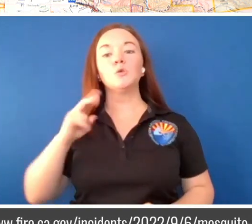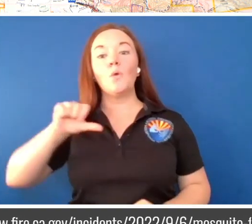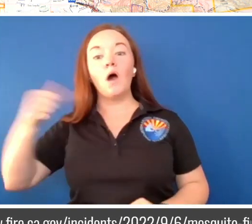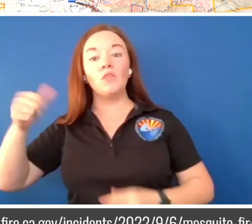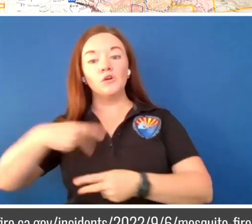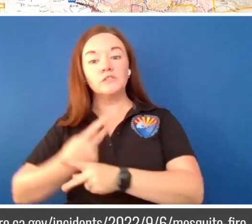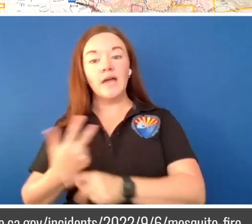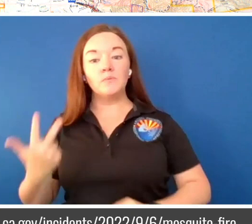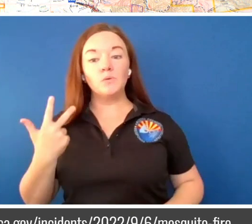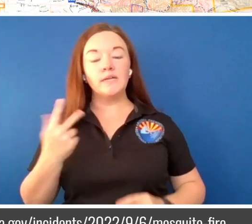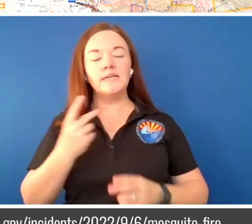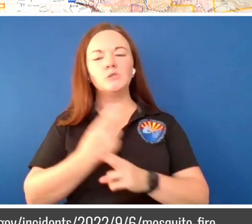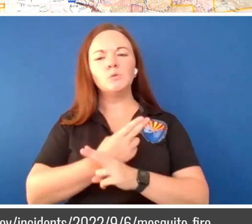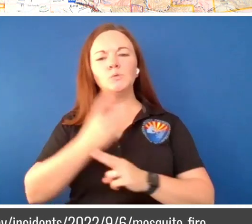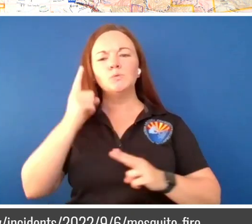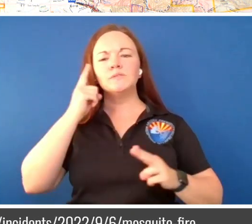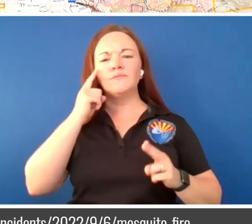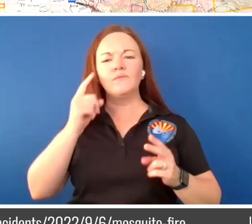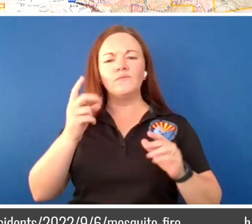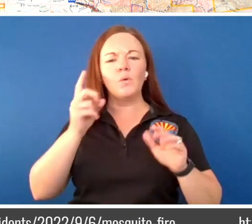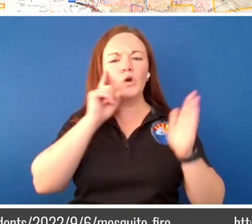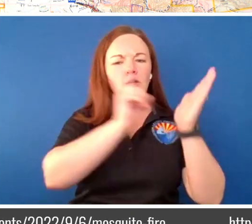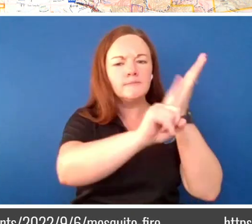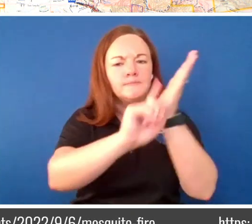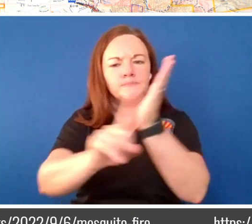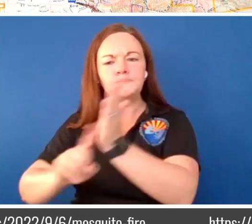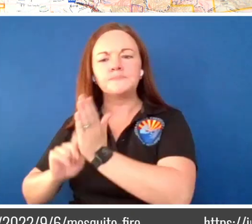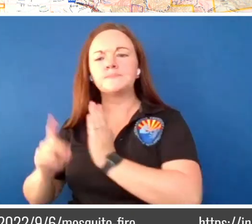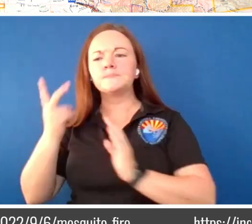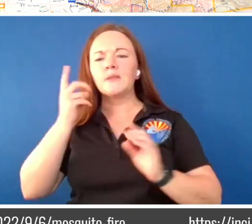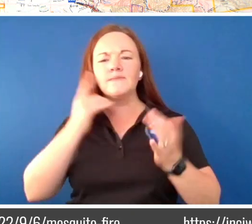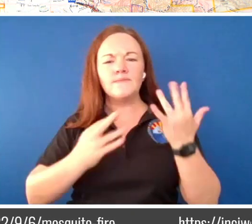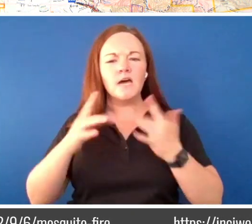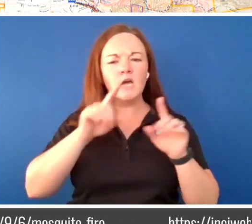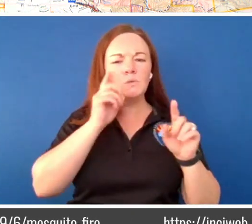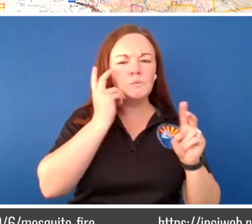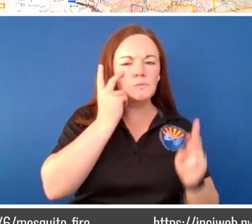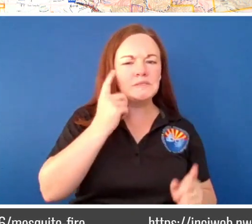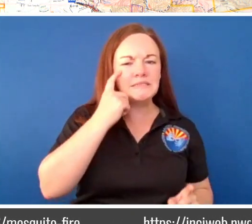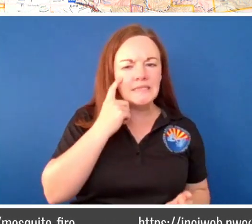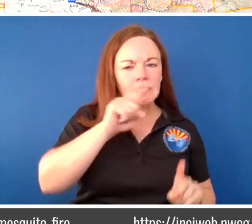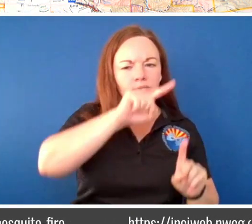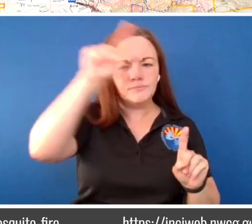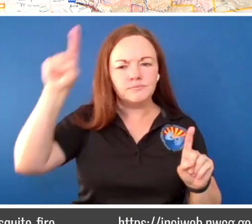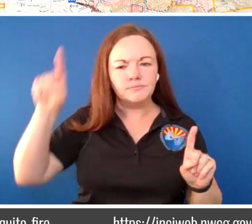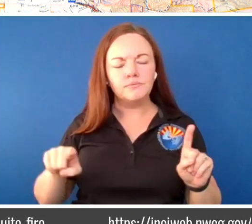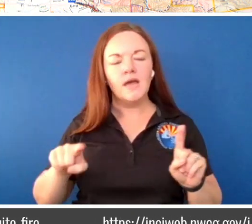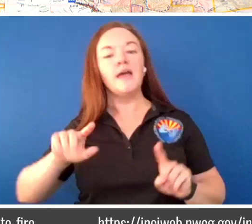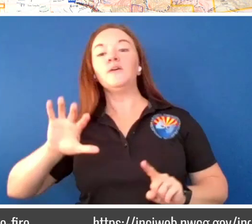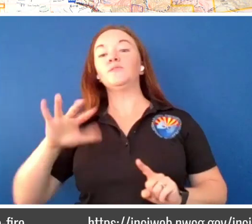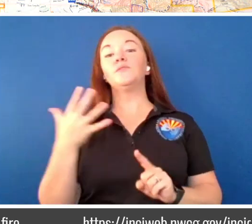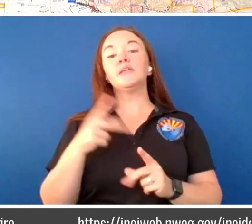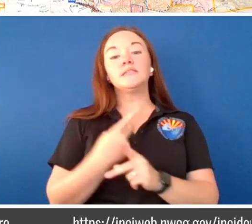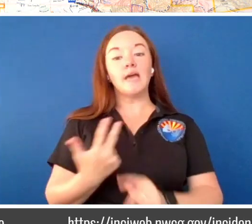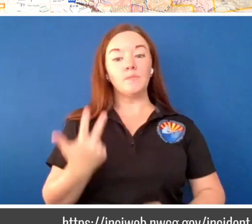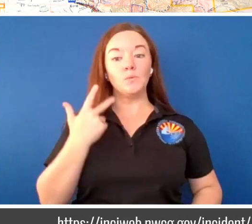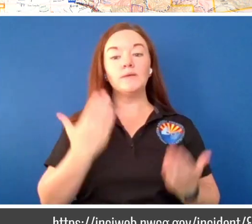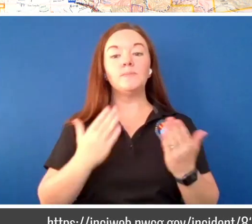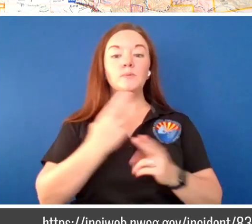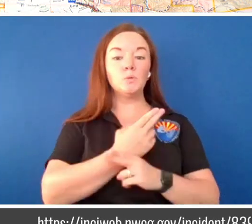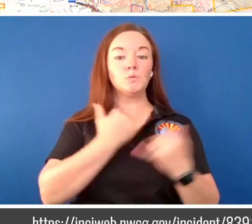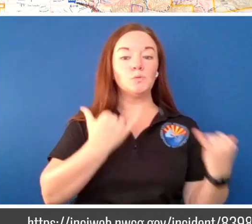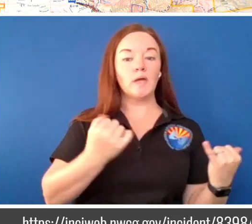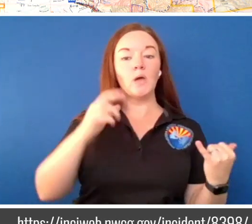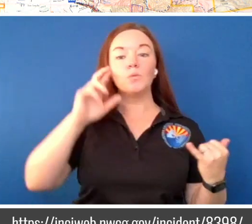recons to go out and scout the fire. And then we have a fifth one that we should be utilizing today or tomorrow